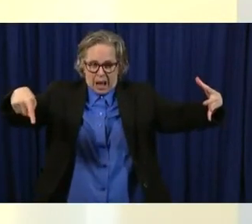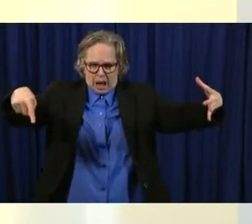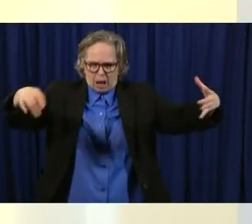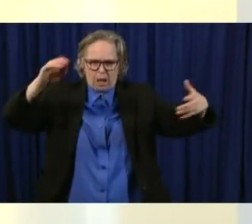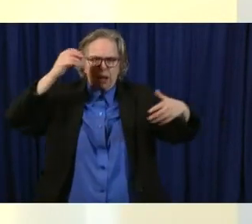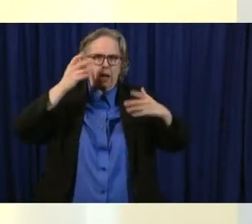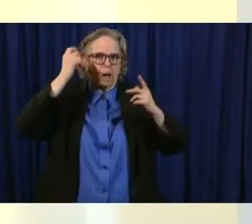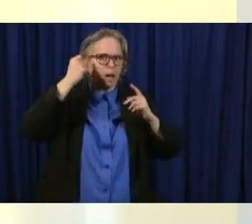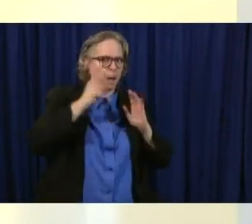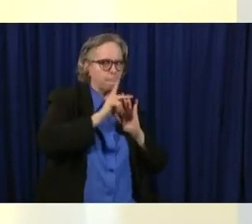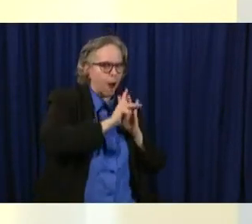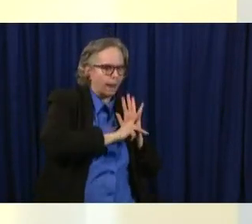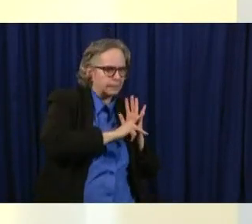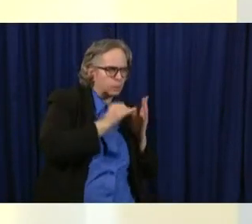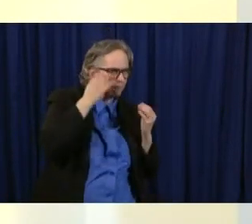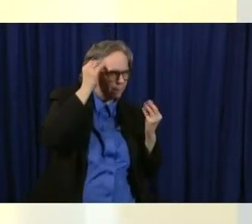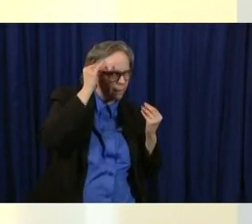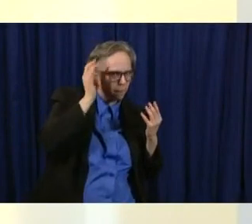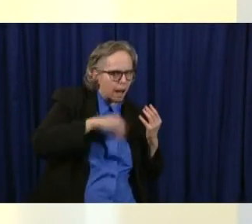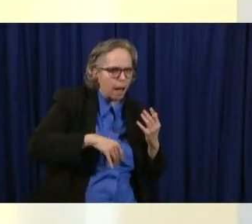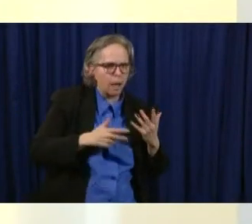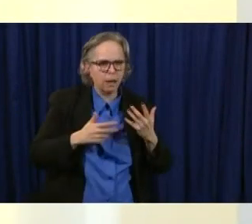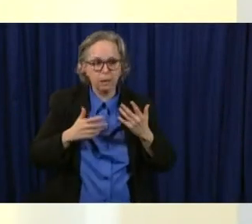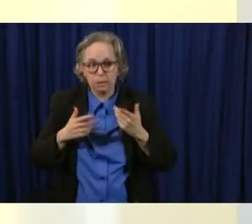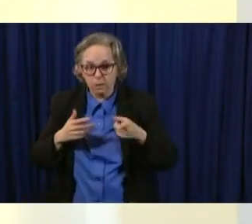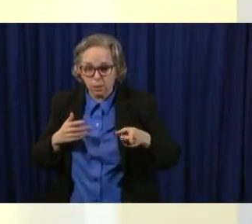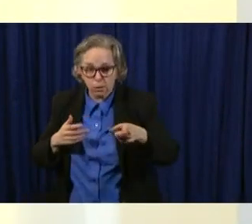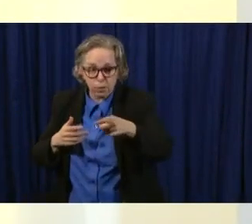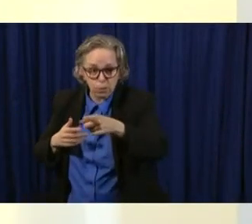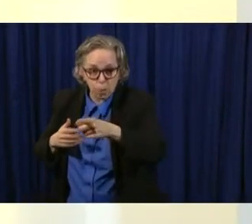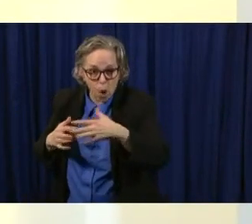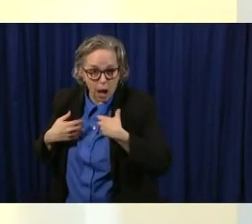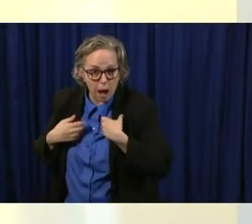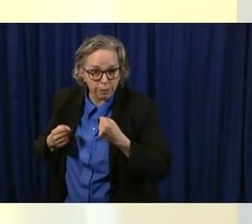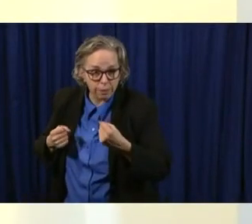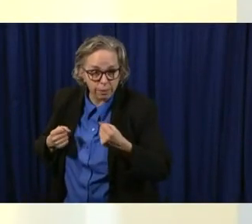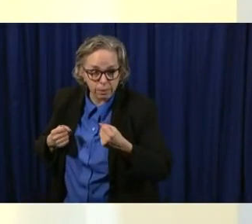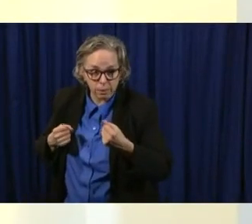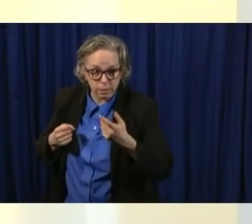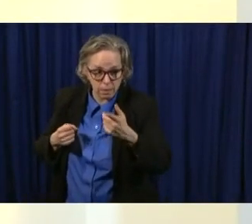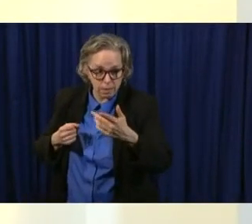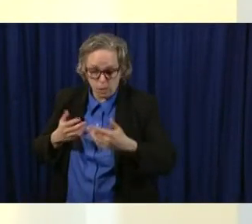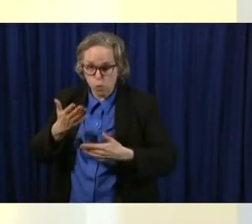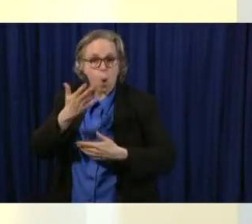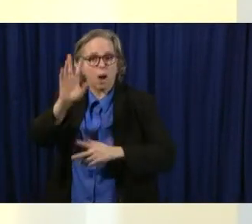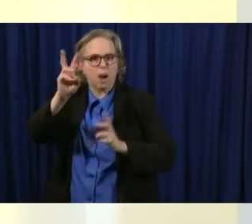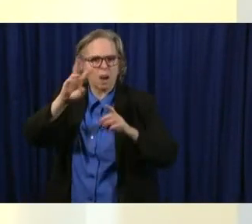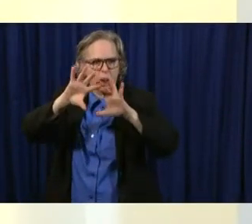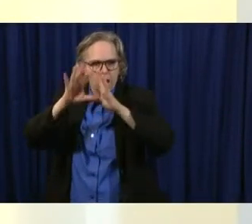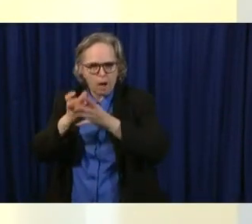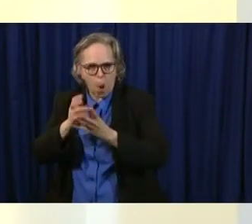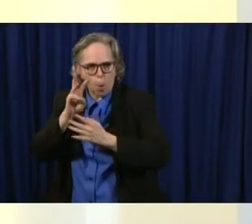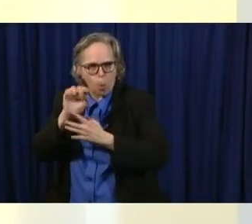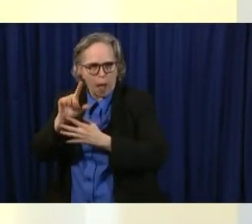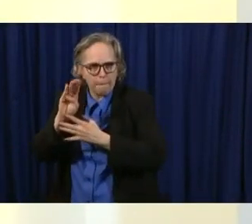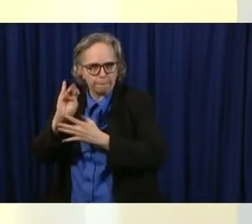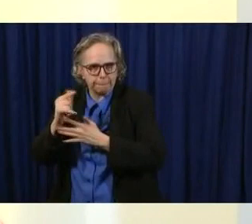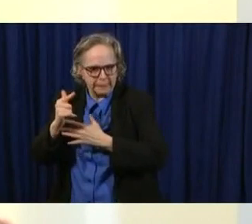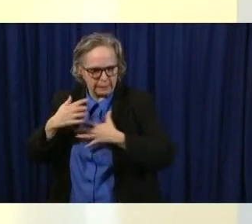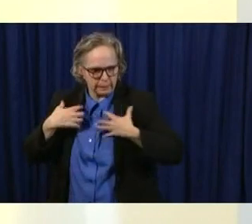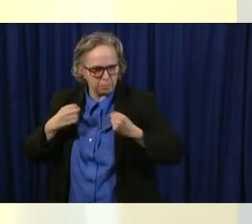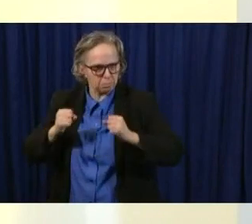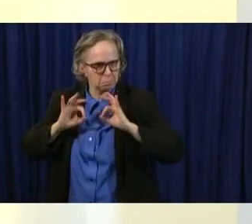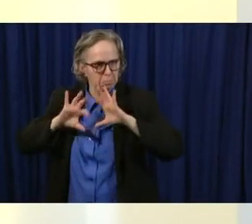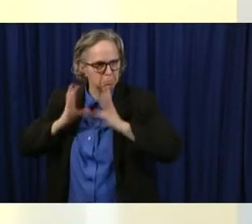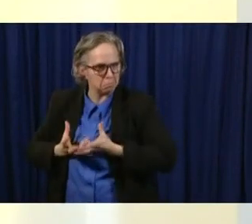that surround that. So your health and well-being is never a zero-sum game. It's never your individual health pitted